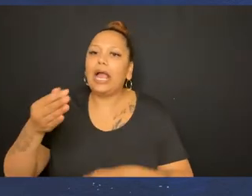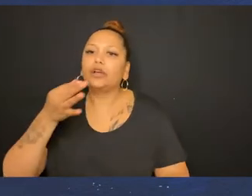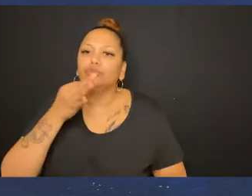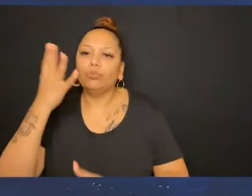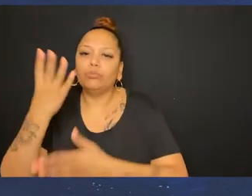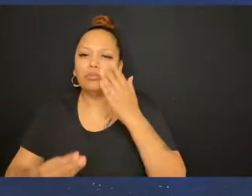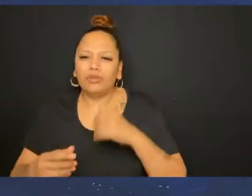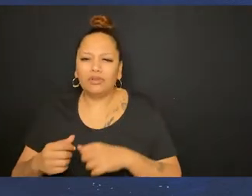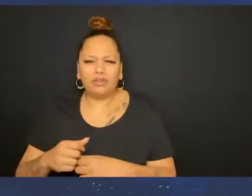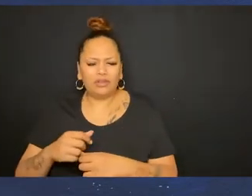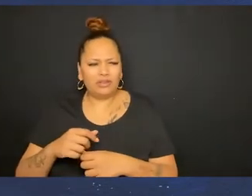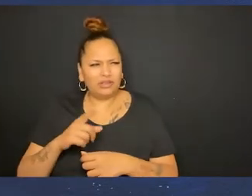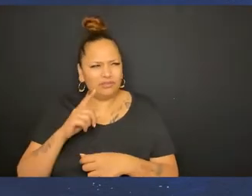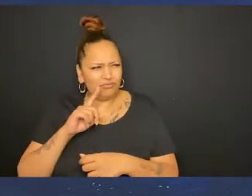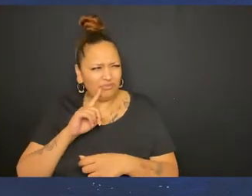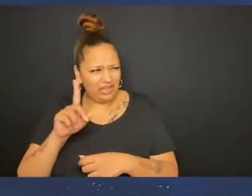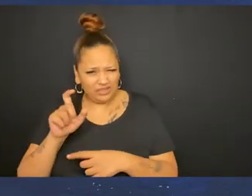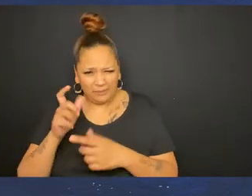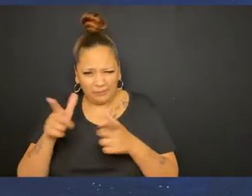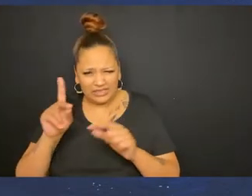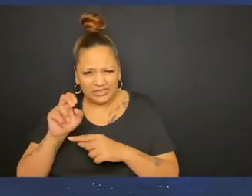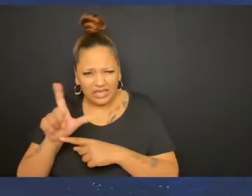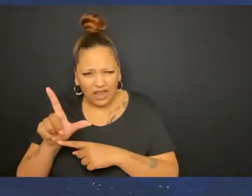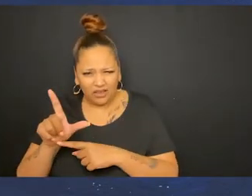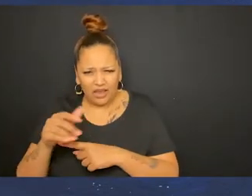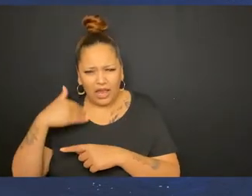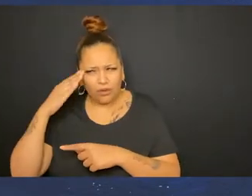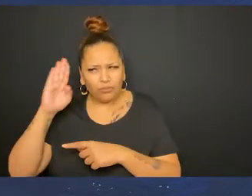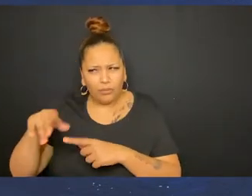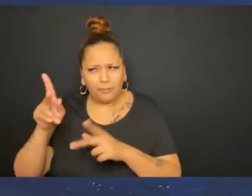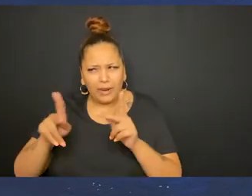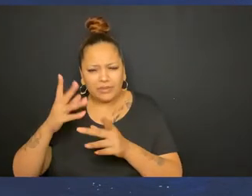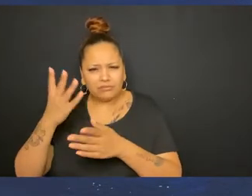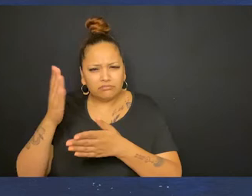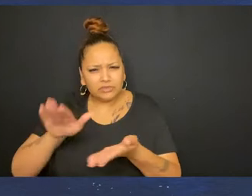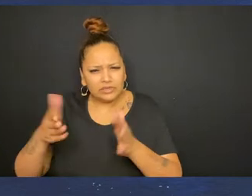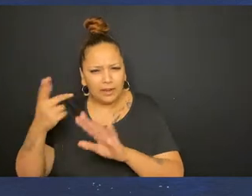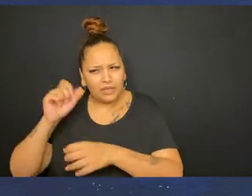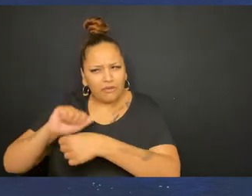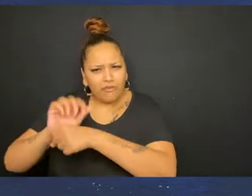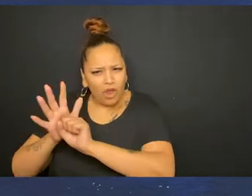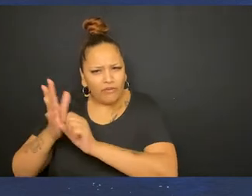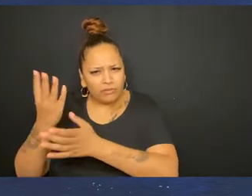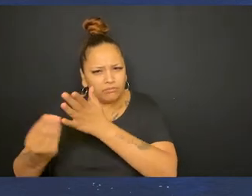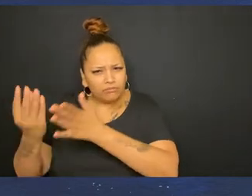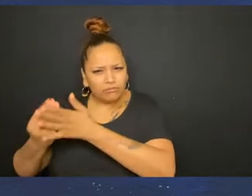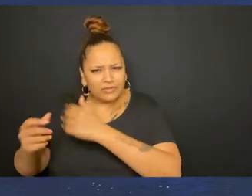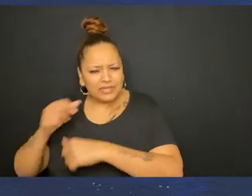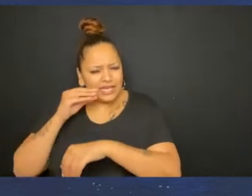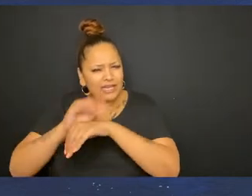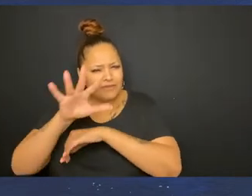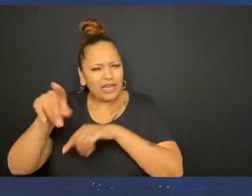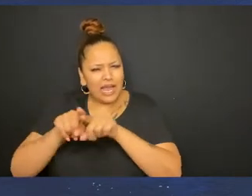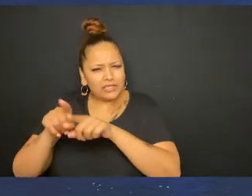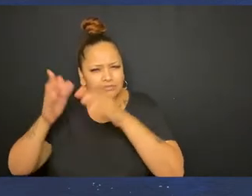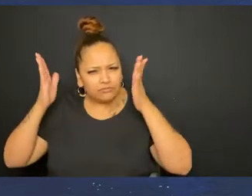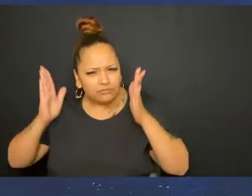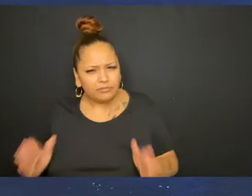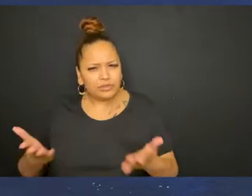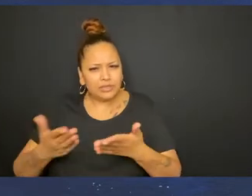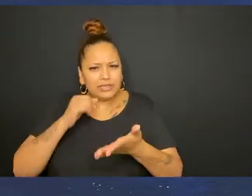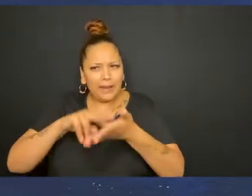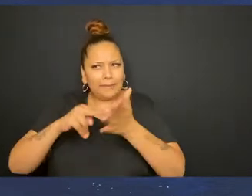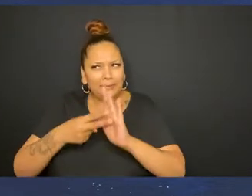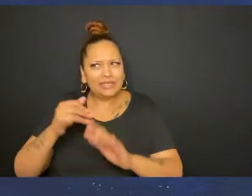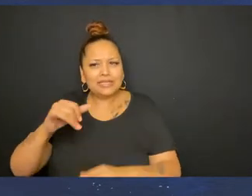die soon anyway So is it really gonna be that big of a deal? I know people that have died because of COVID And just because it